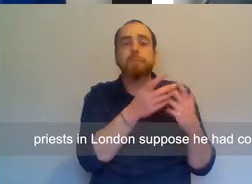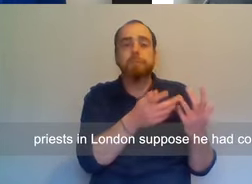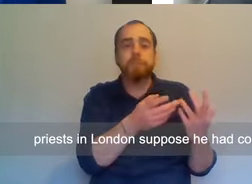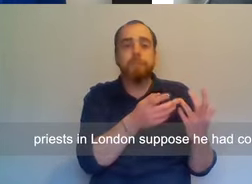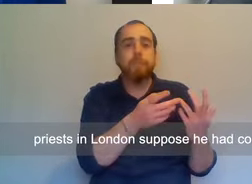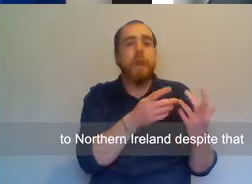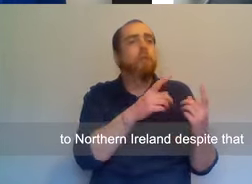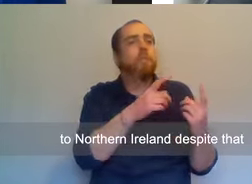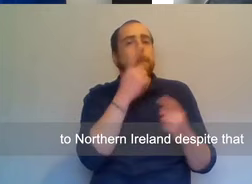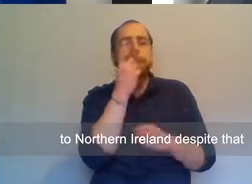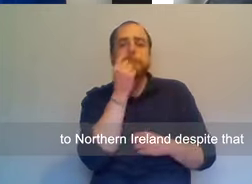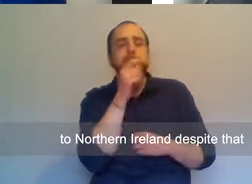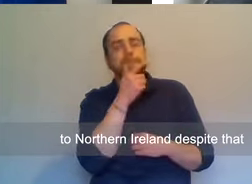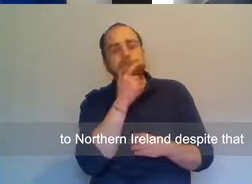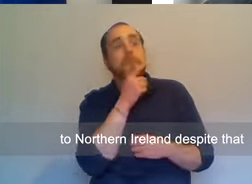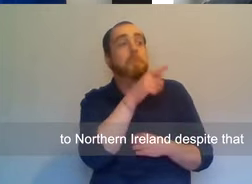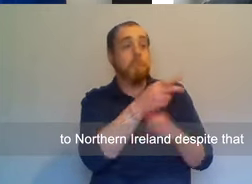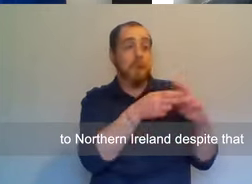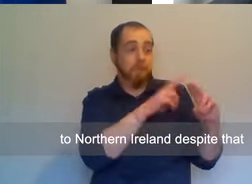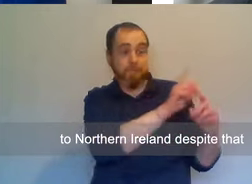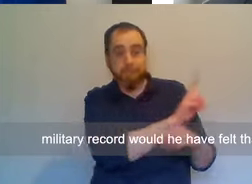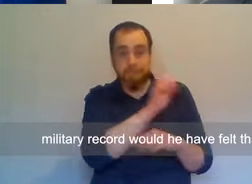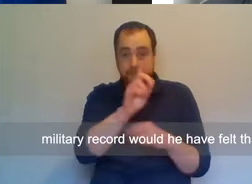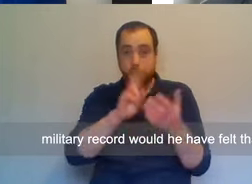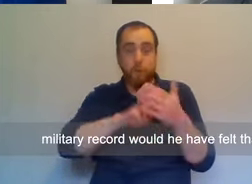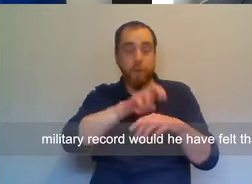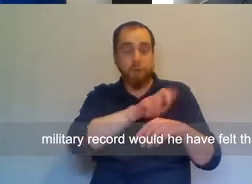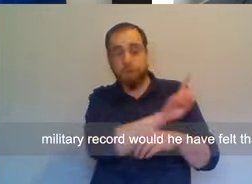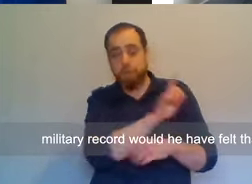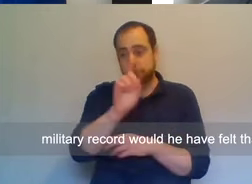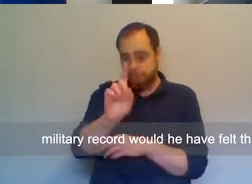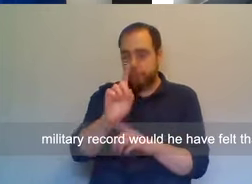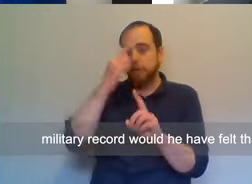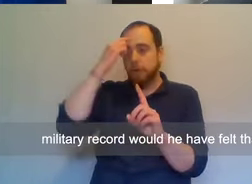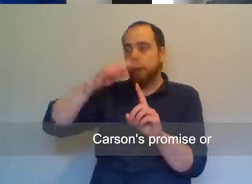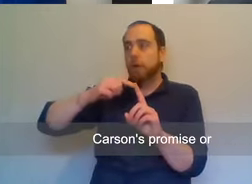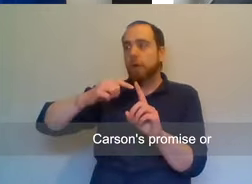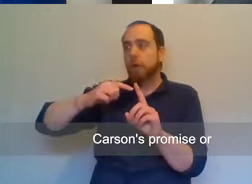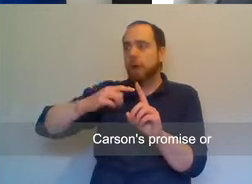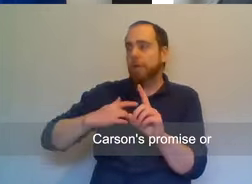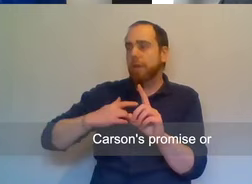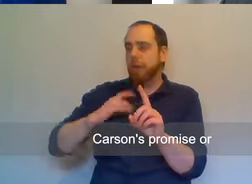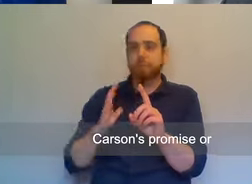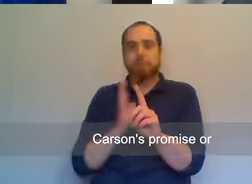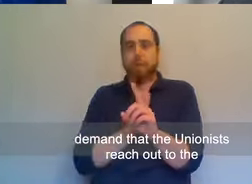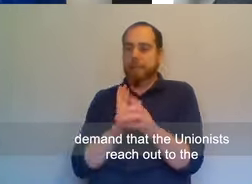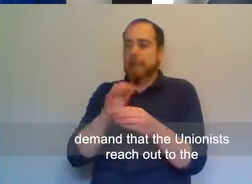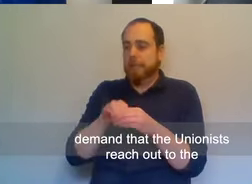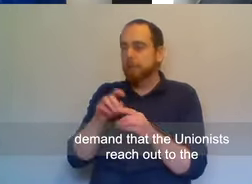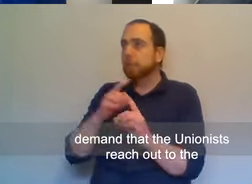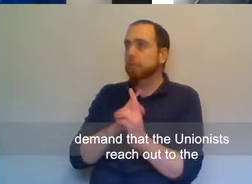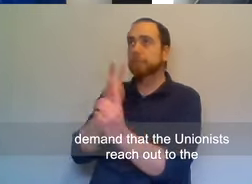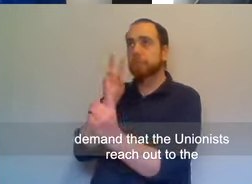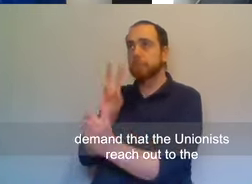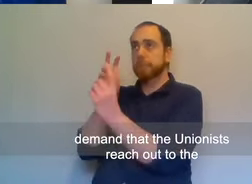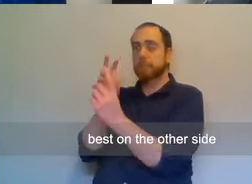Suppose he had come to Northern Ireland, despite that military record, would he have felt that Carson's promise or the demand